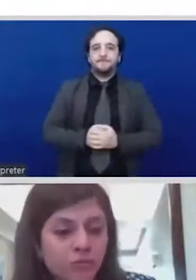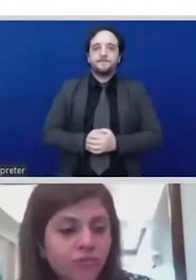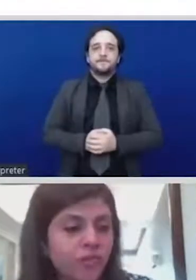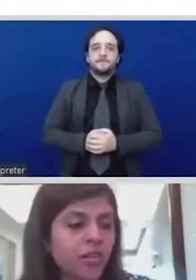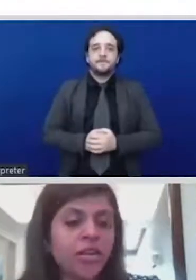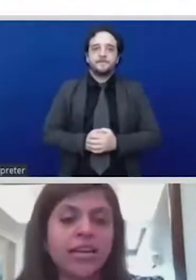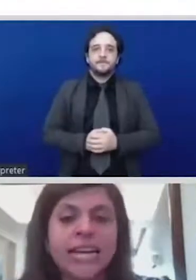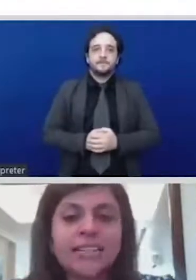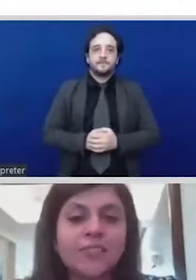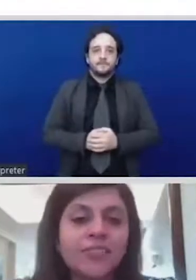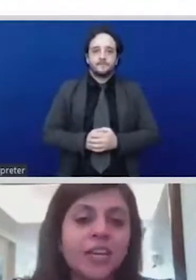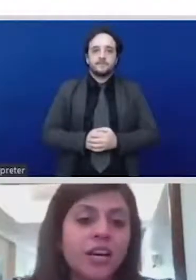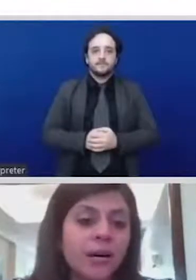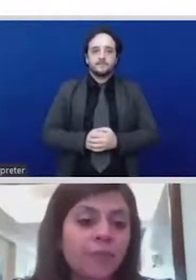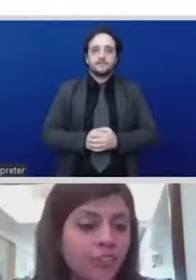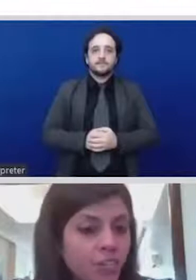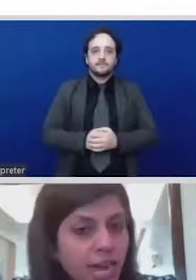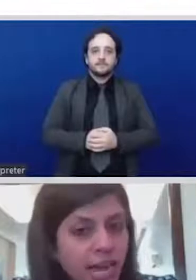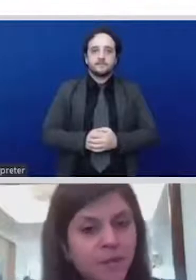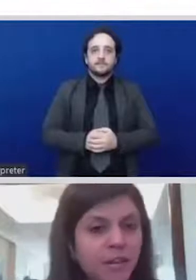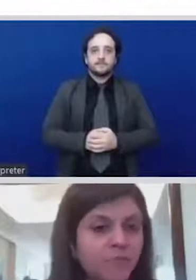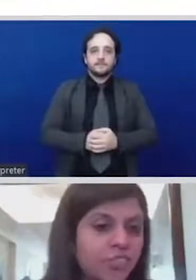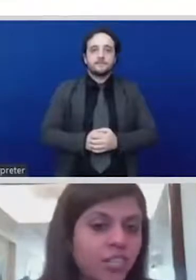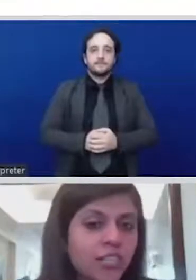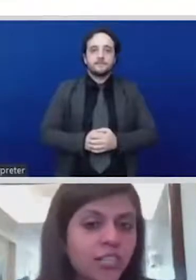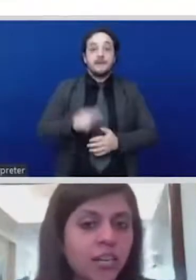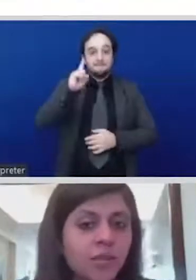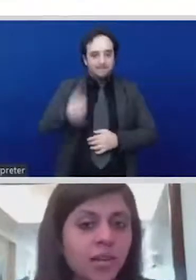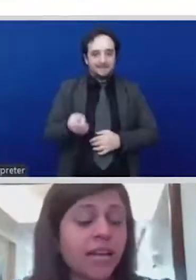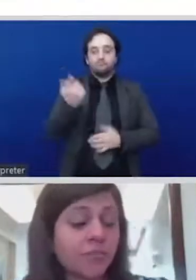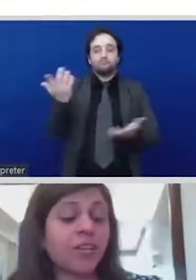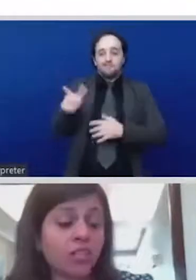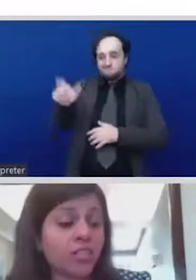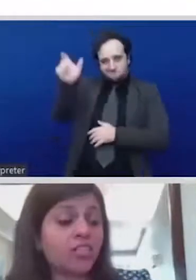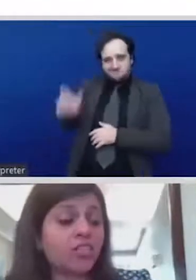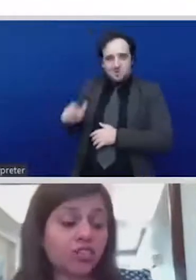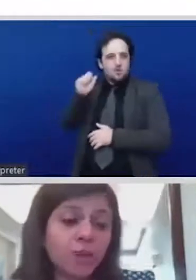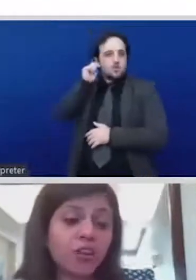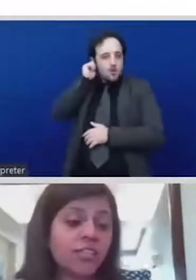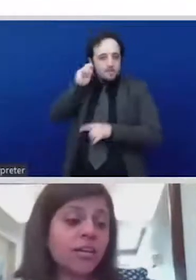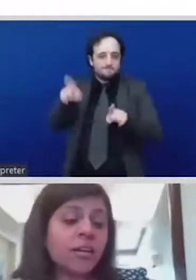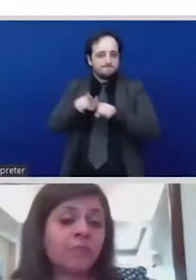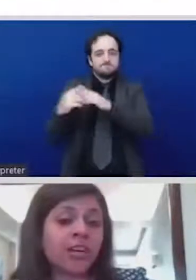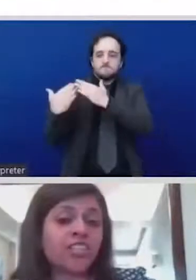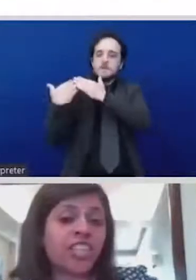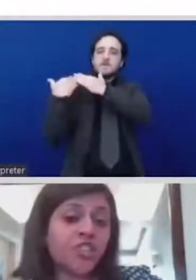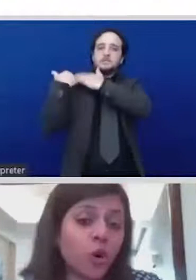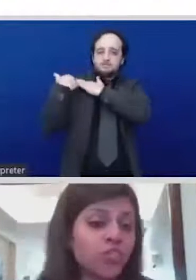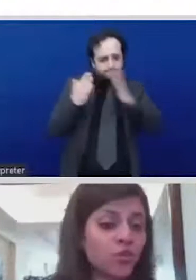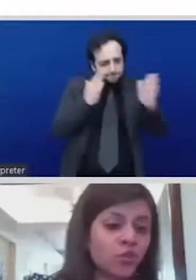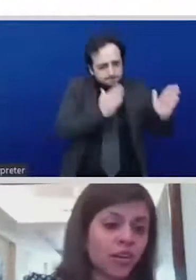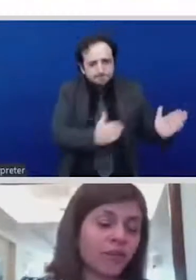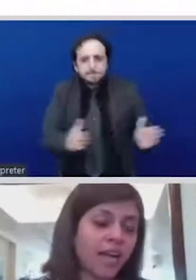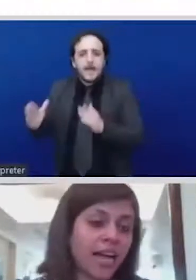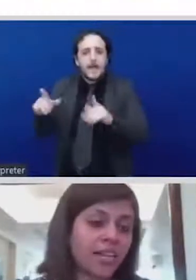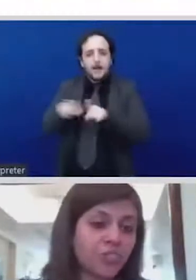of different collectives it really has become restricted and this is also because she has also